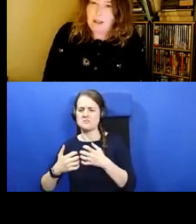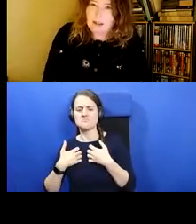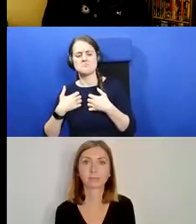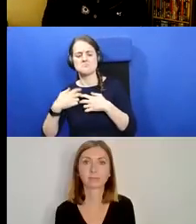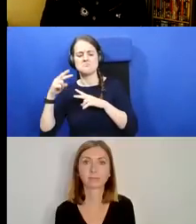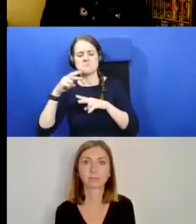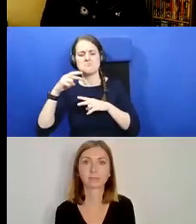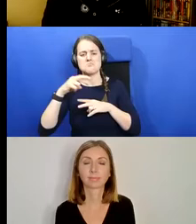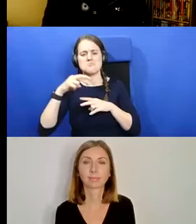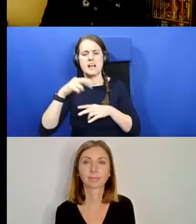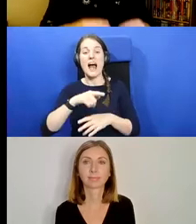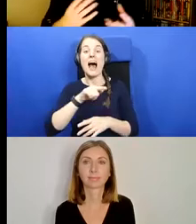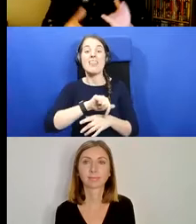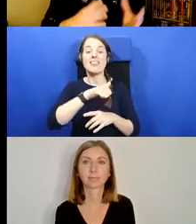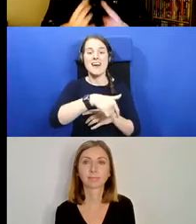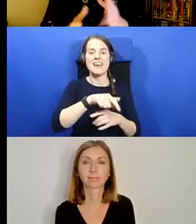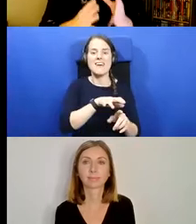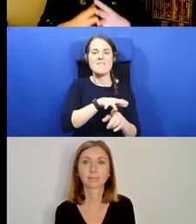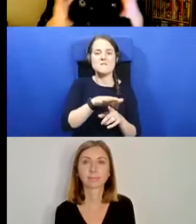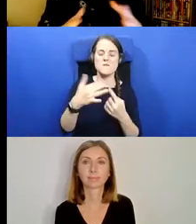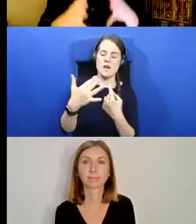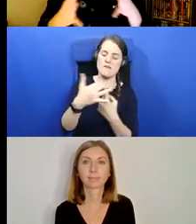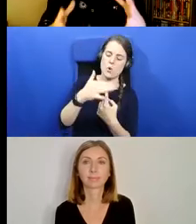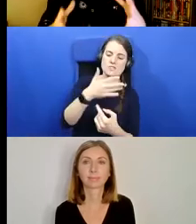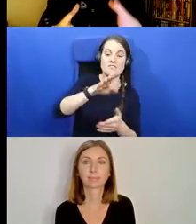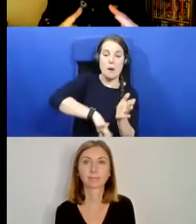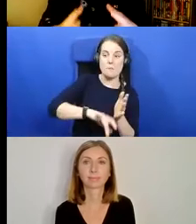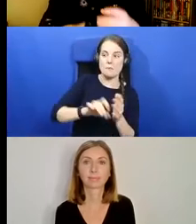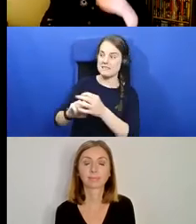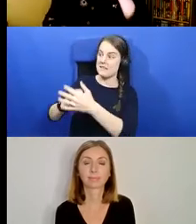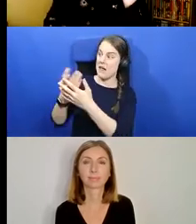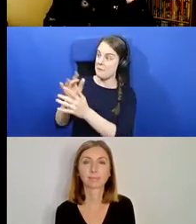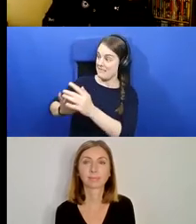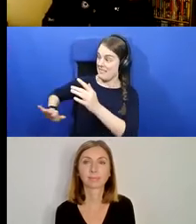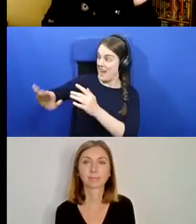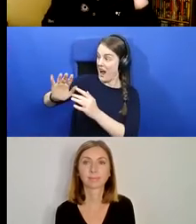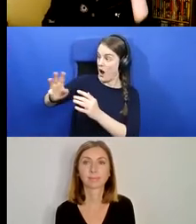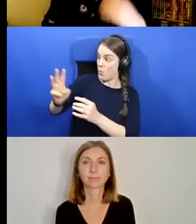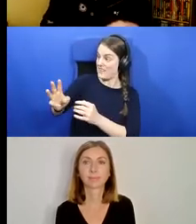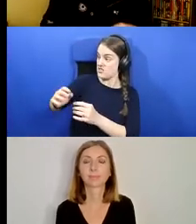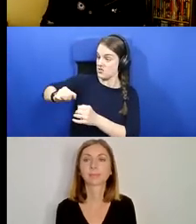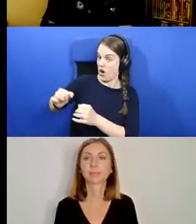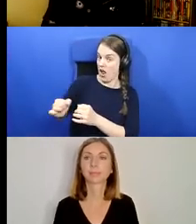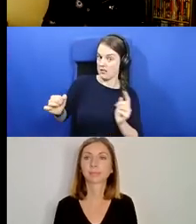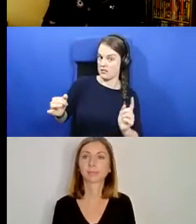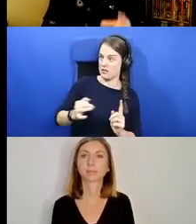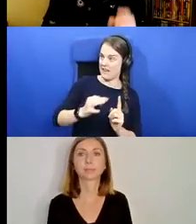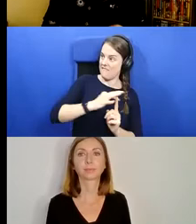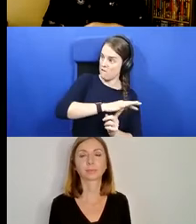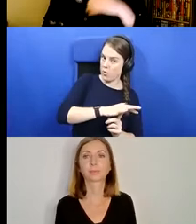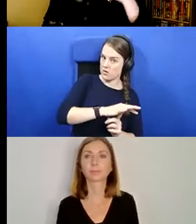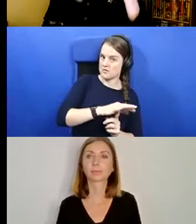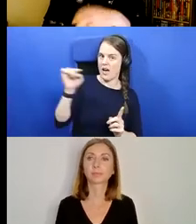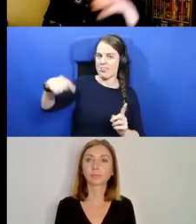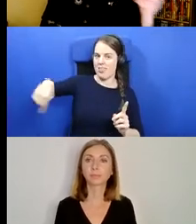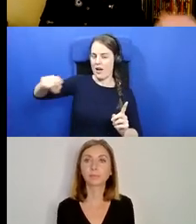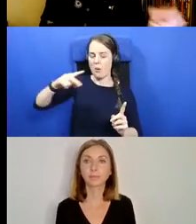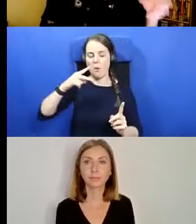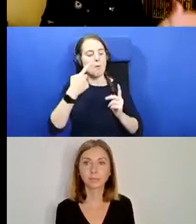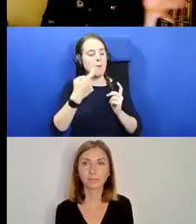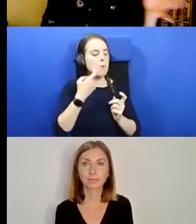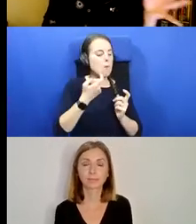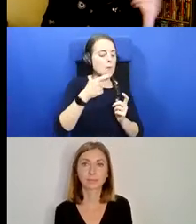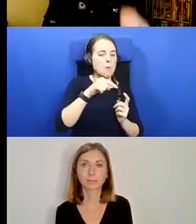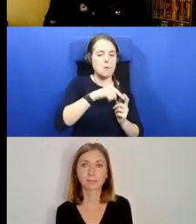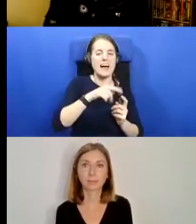influenced by developments there. And obviously, the really nice solid one is the monk in